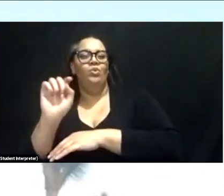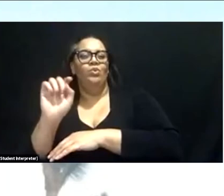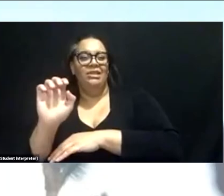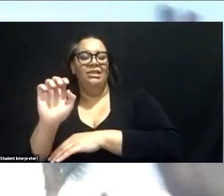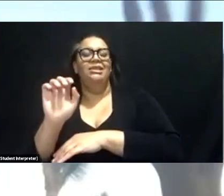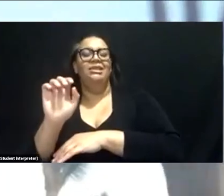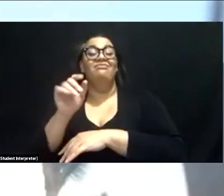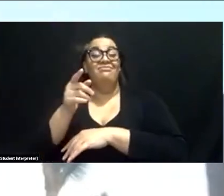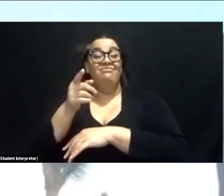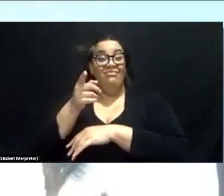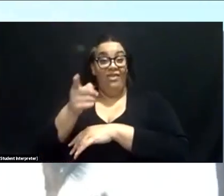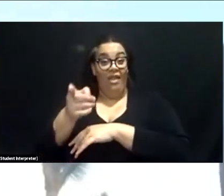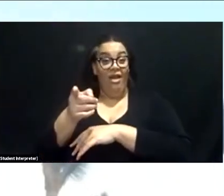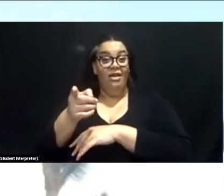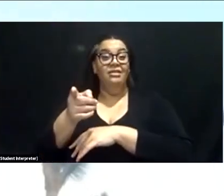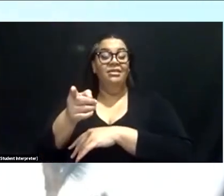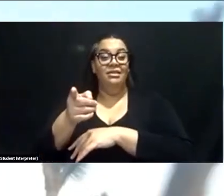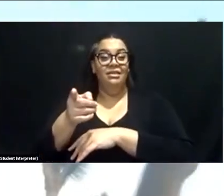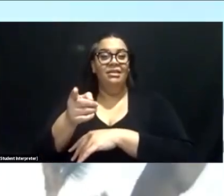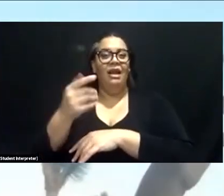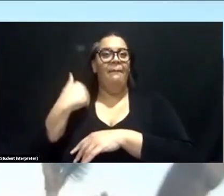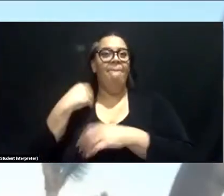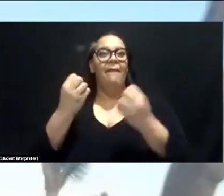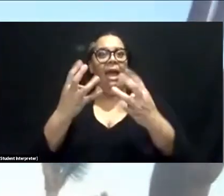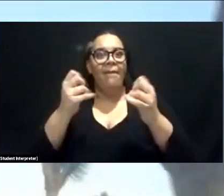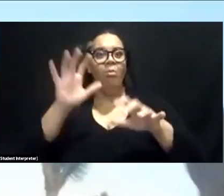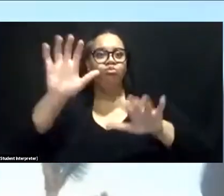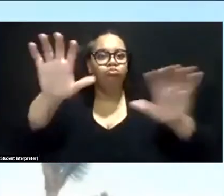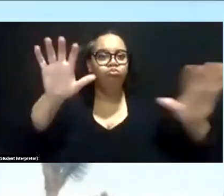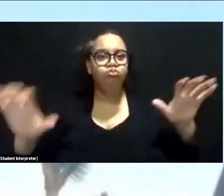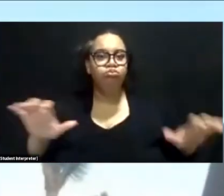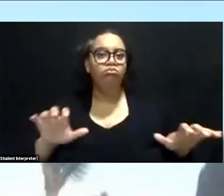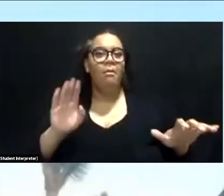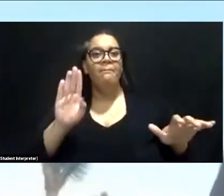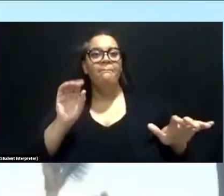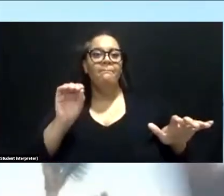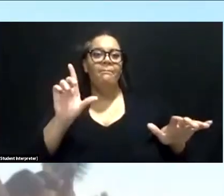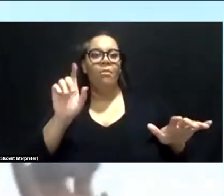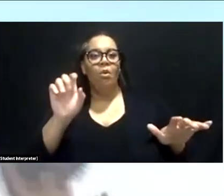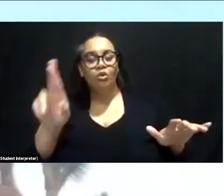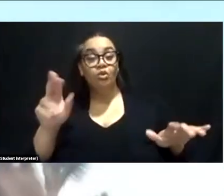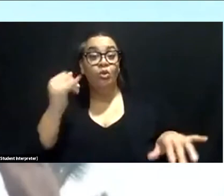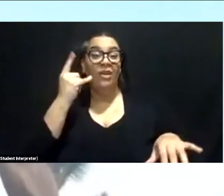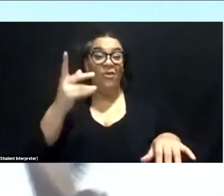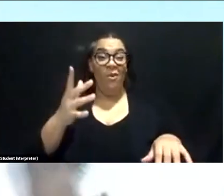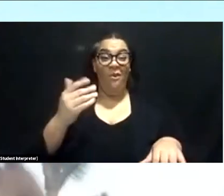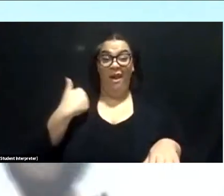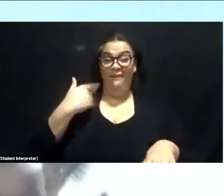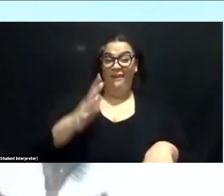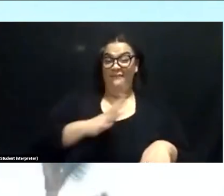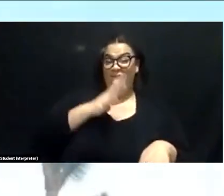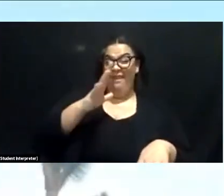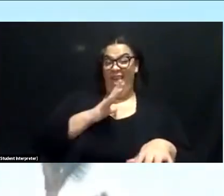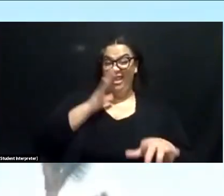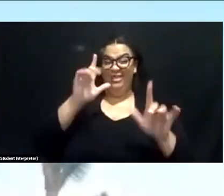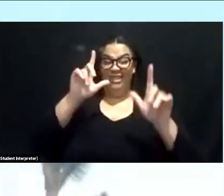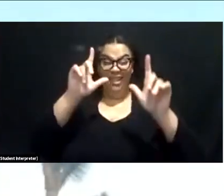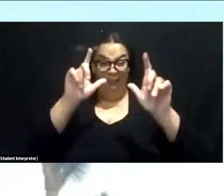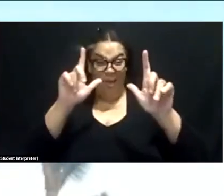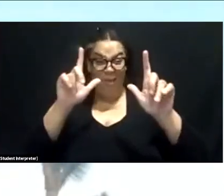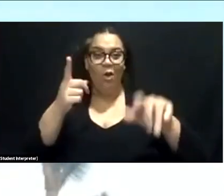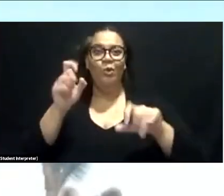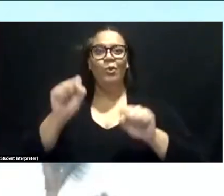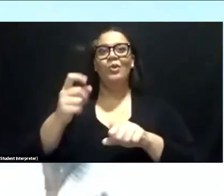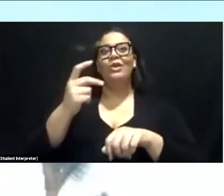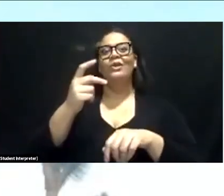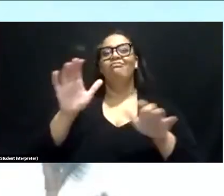by those, um, really rounded boulders and there's Joshua trees. So if you have a fancy camera, can do one of those cool photos with the silhouette of the Joshua